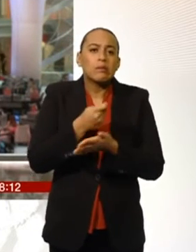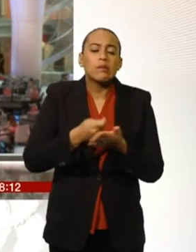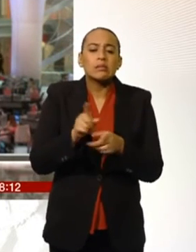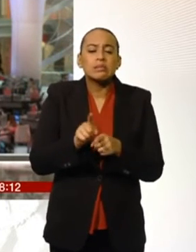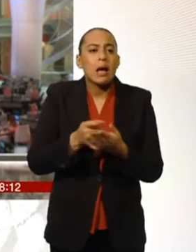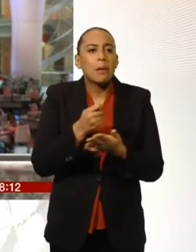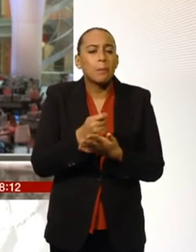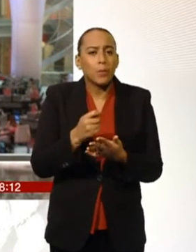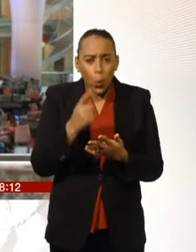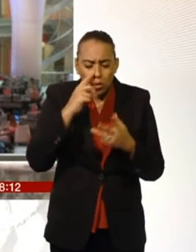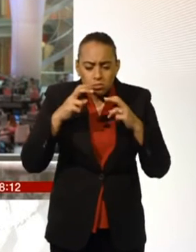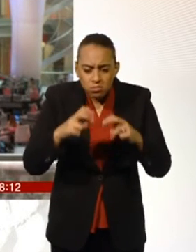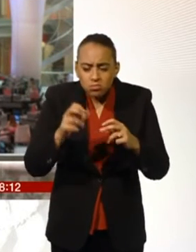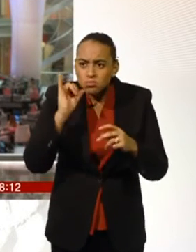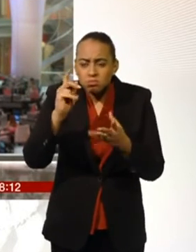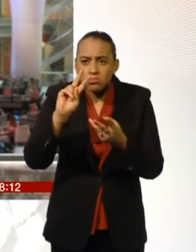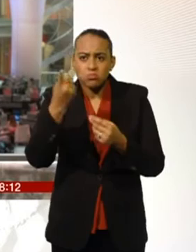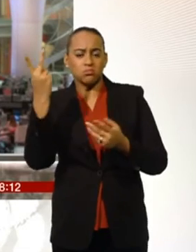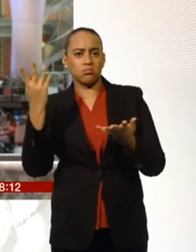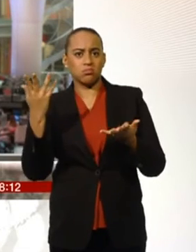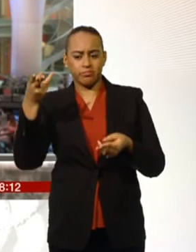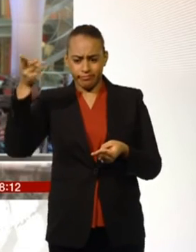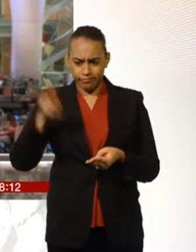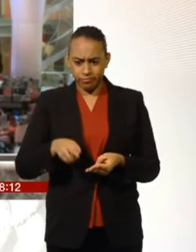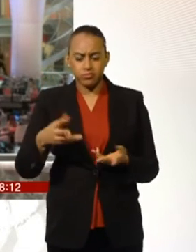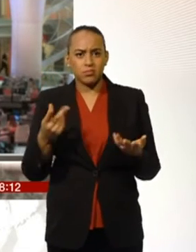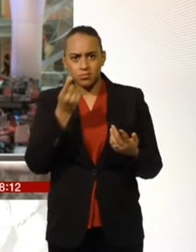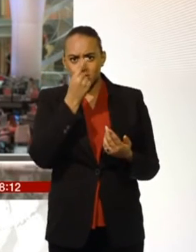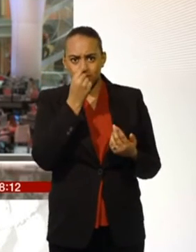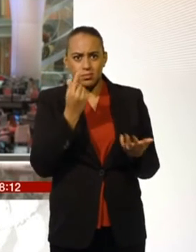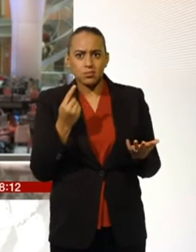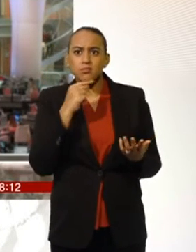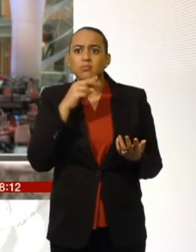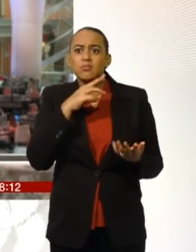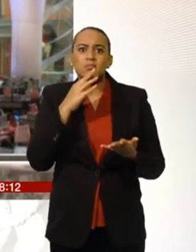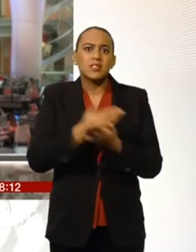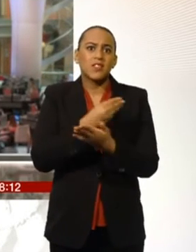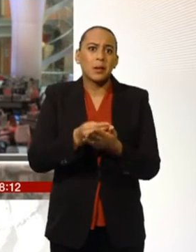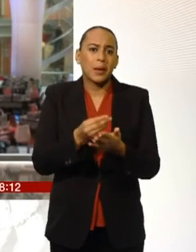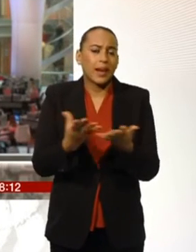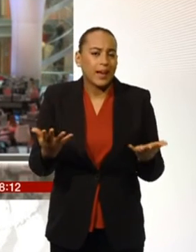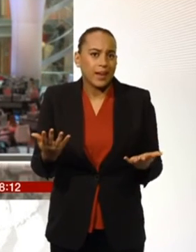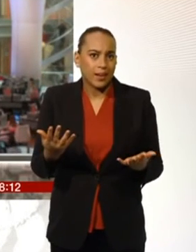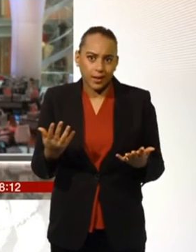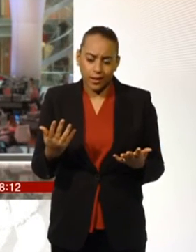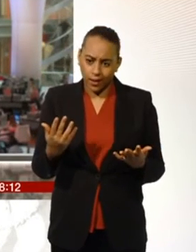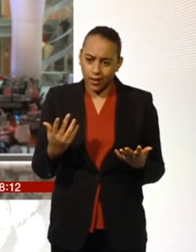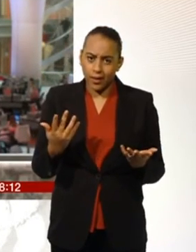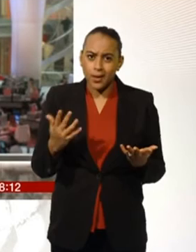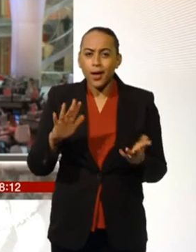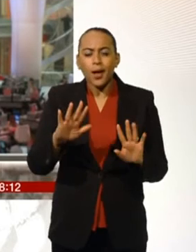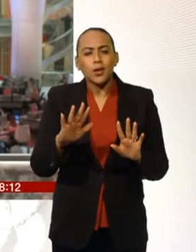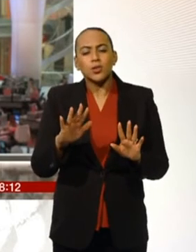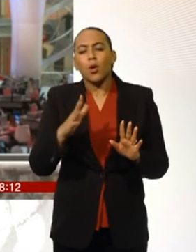short phone call making sure you're on the best tariff of your current supplier save a couple of hundred quid or even more if you actually change to a new supplier.